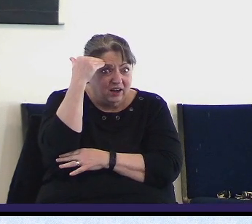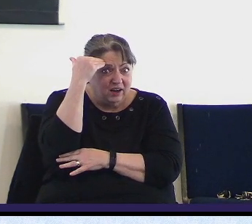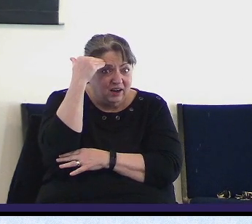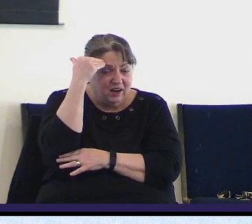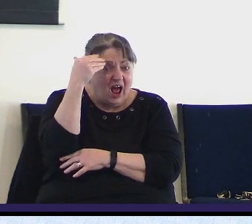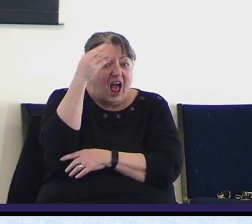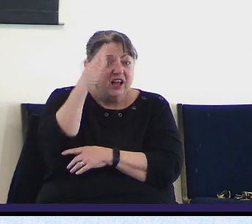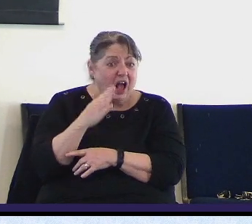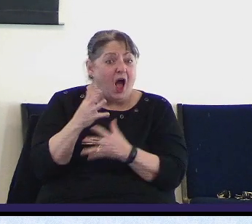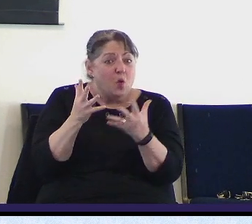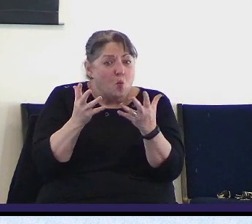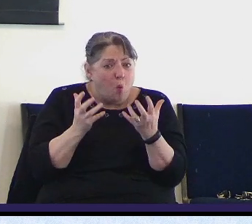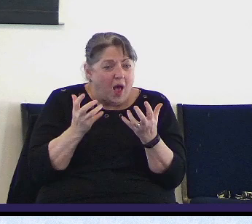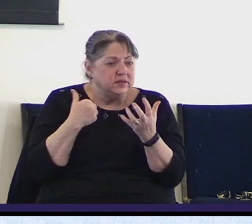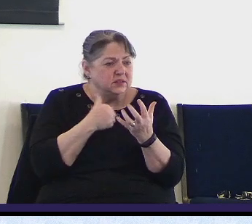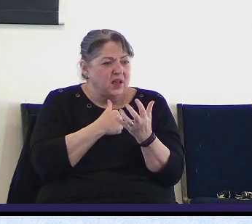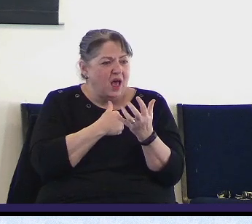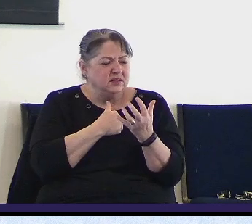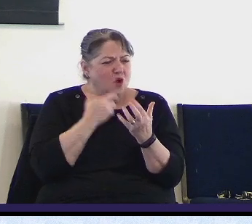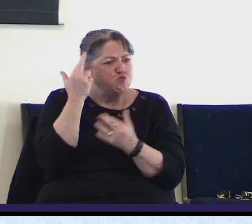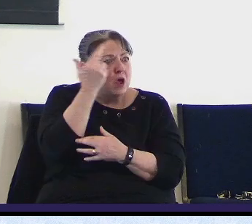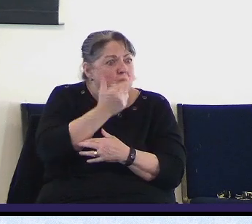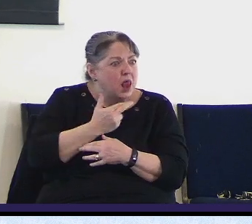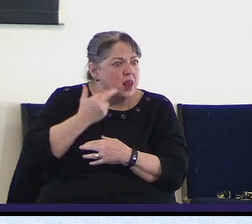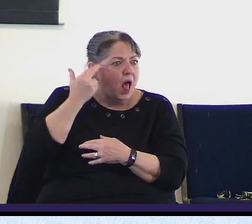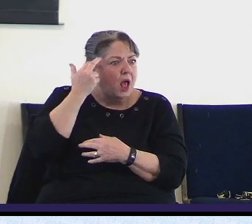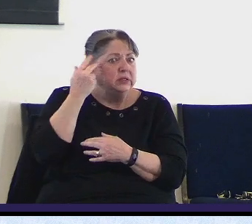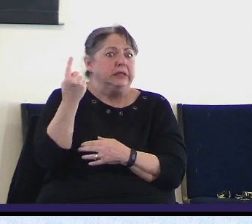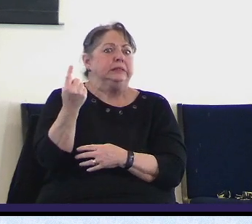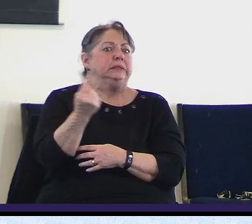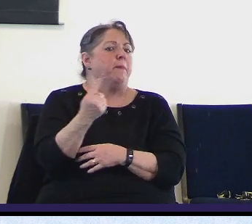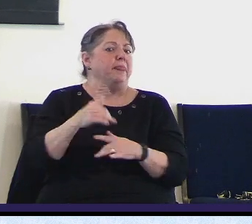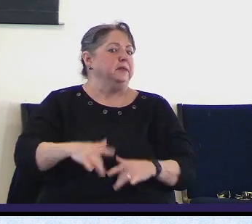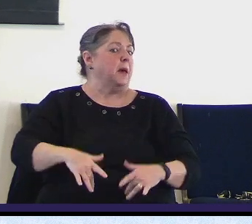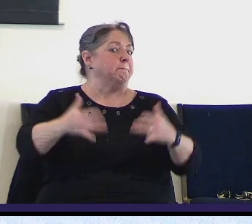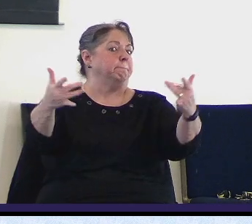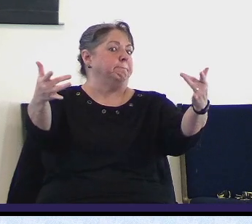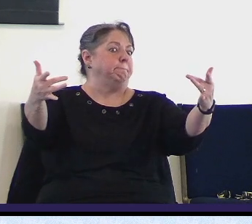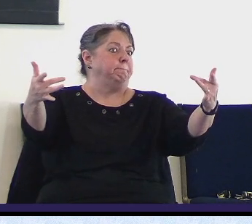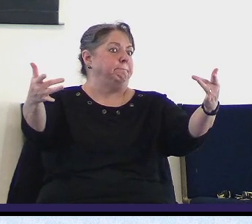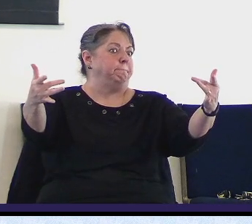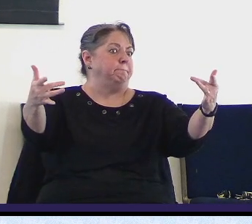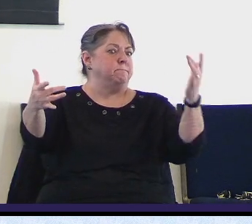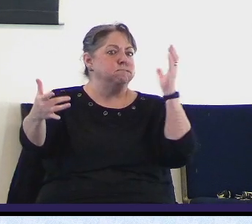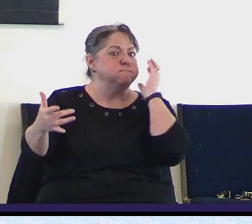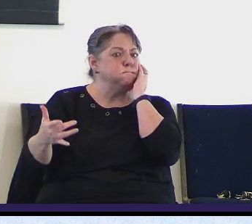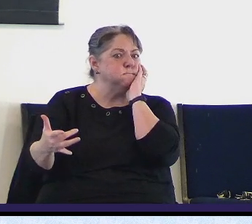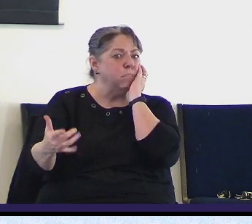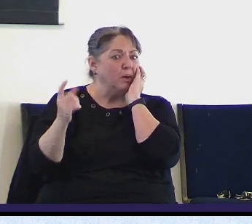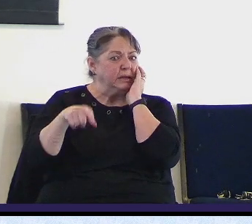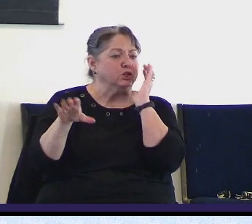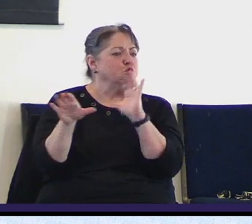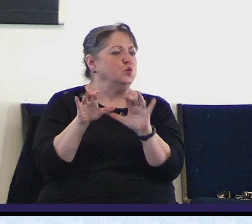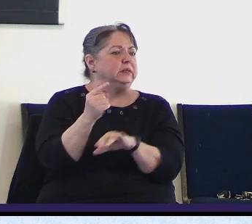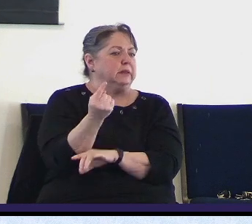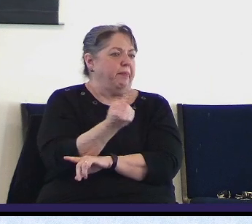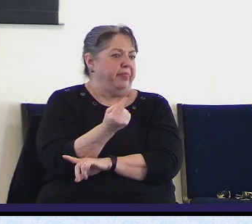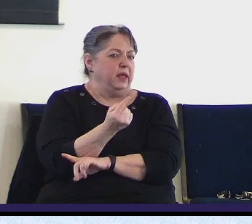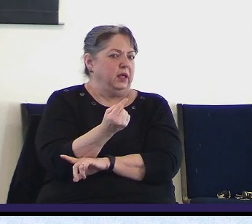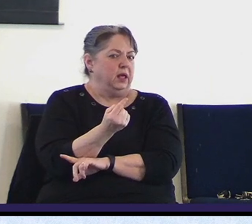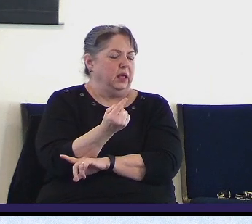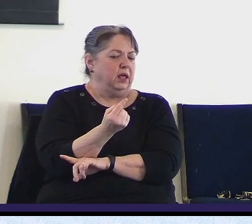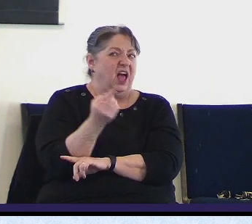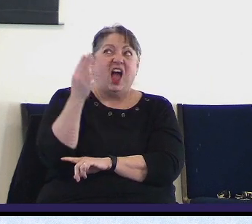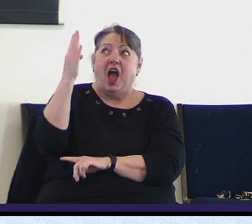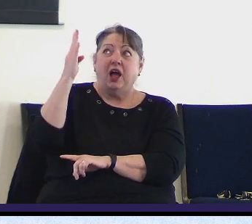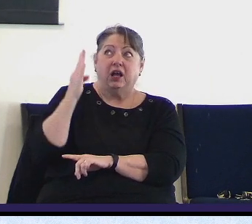God wants us to realize that something is happening, something is not right and something needs to be done. He doesn't want us